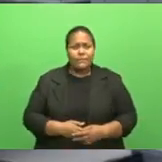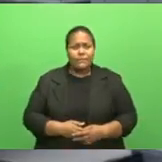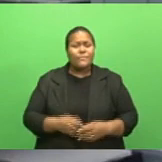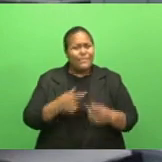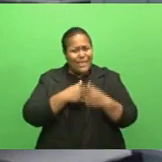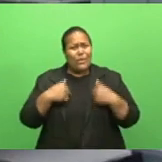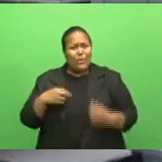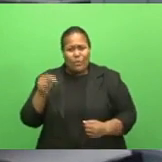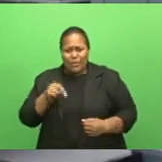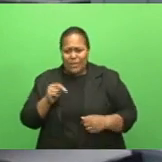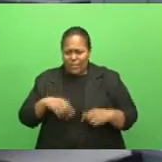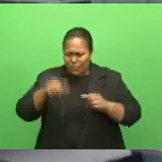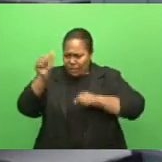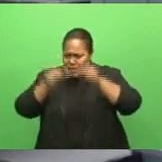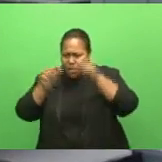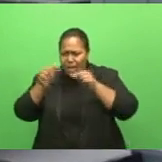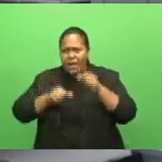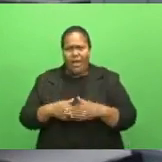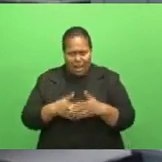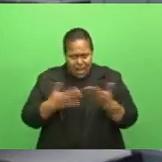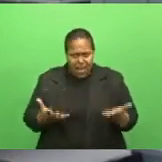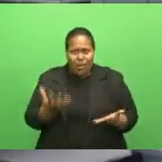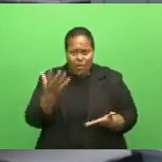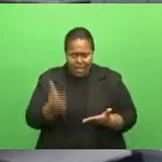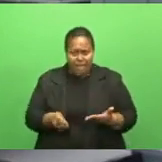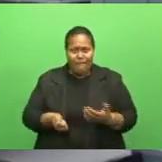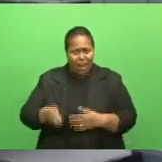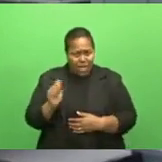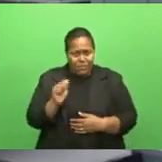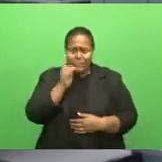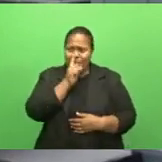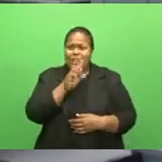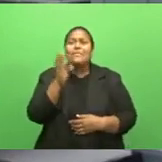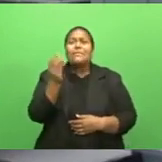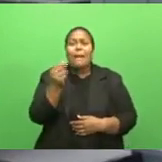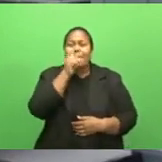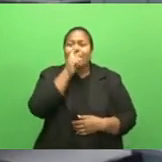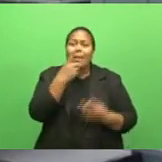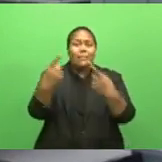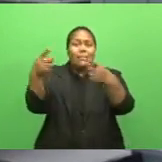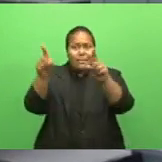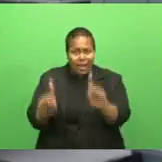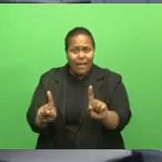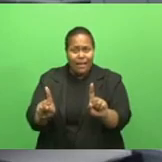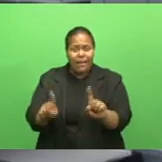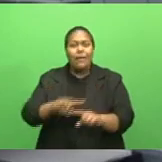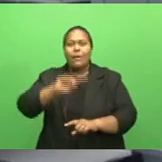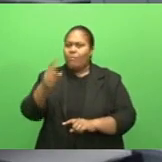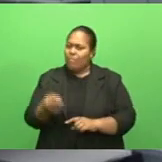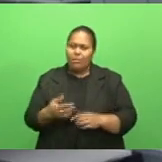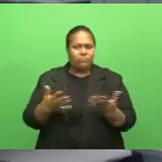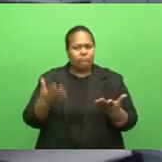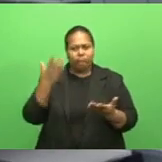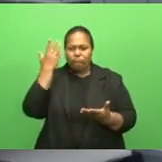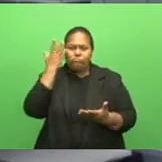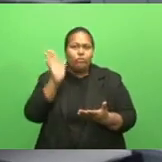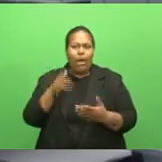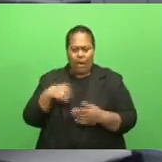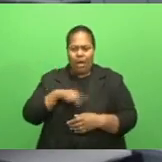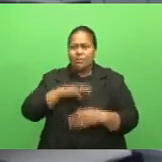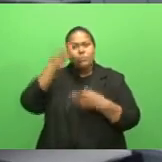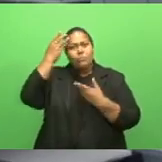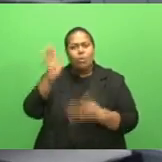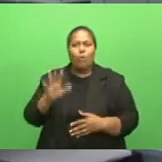current recipients and make sure that because we have experience of people who have passed on, but we are not aware of, and so that's one of the